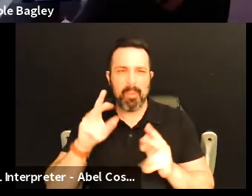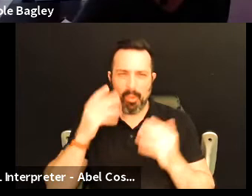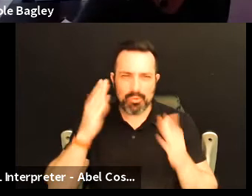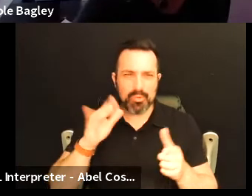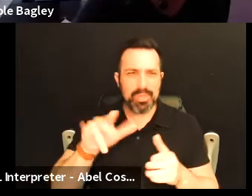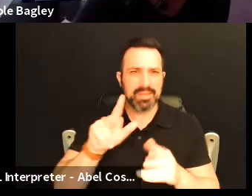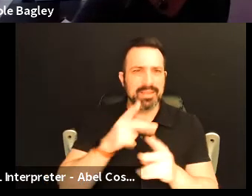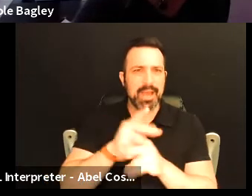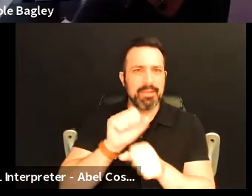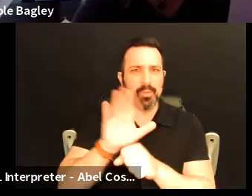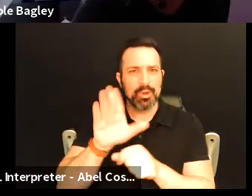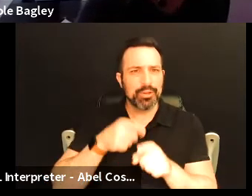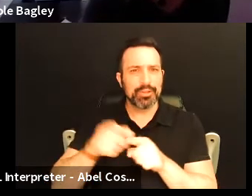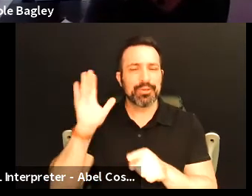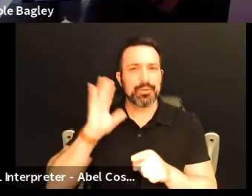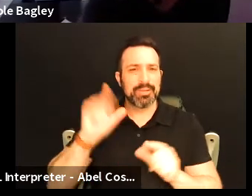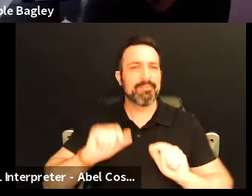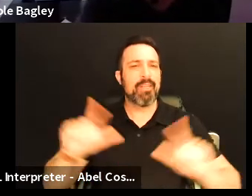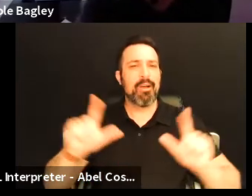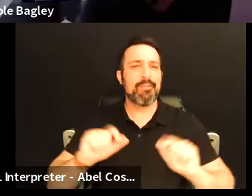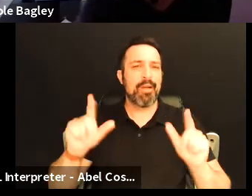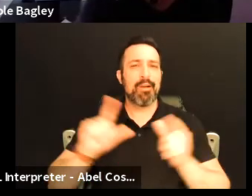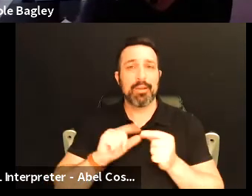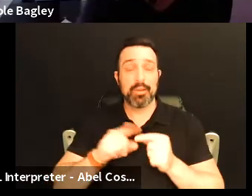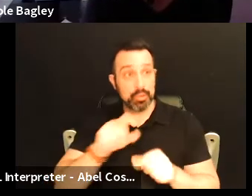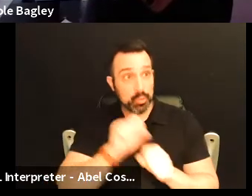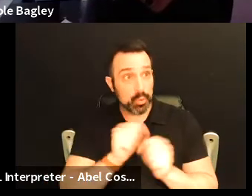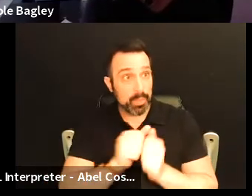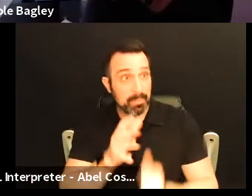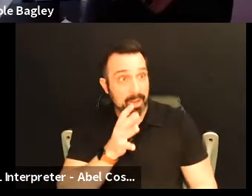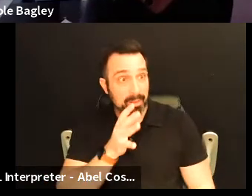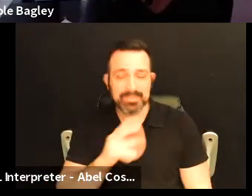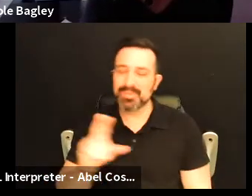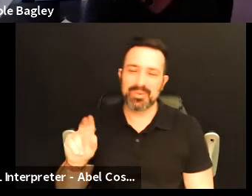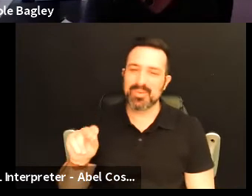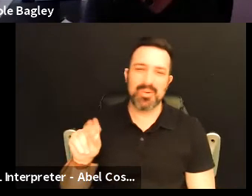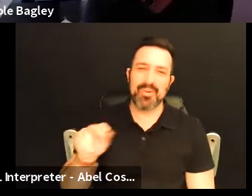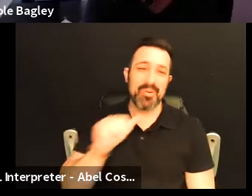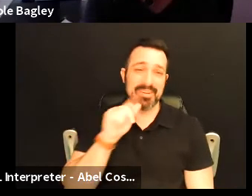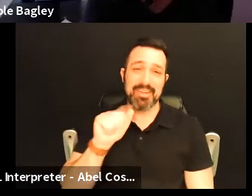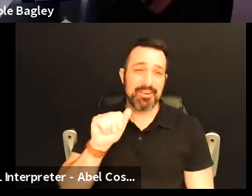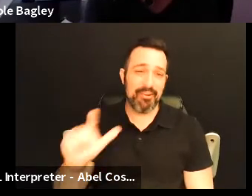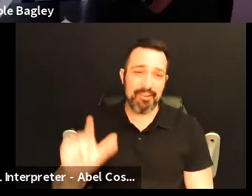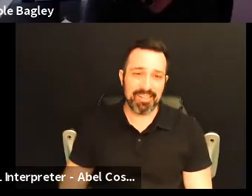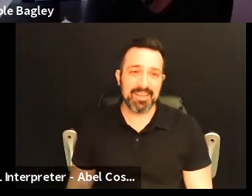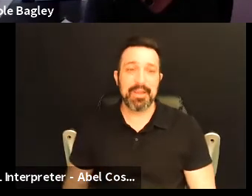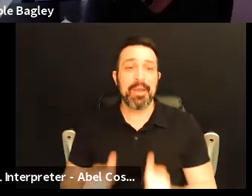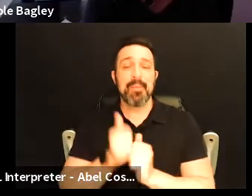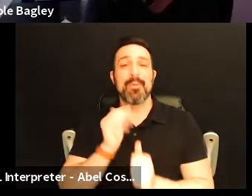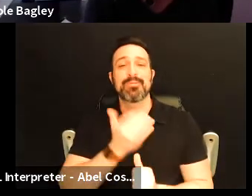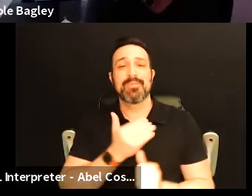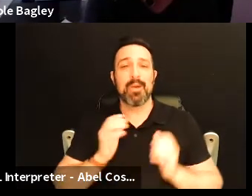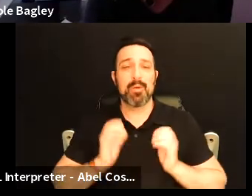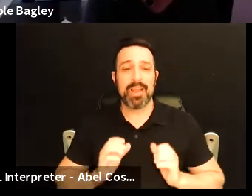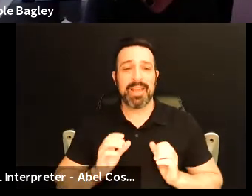that's the kind of work that you did um do you work with moms no not at all um most of our clients